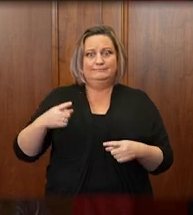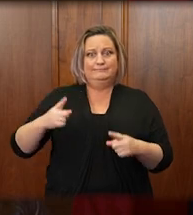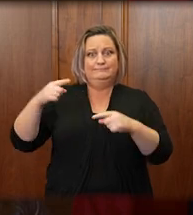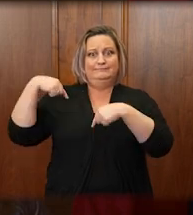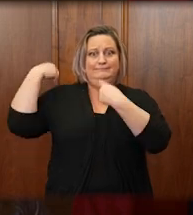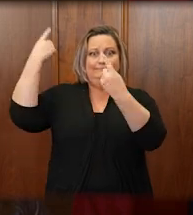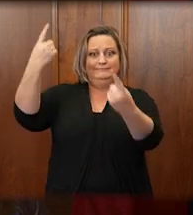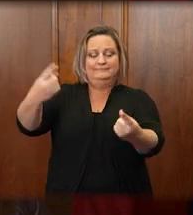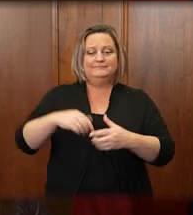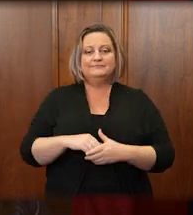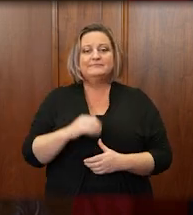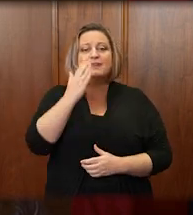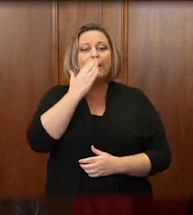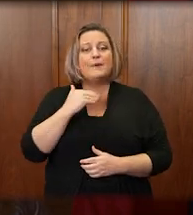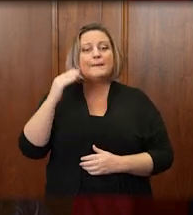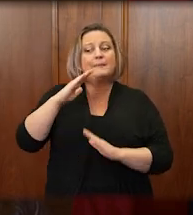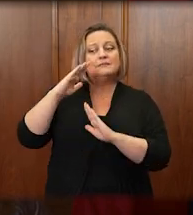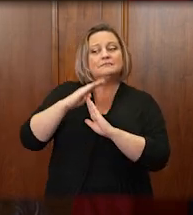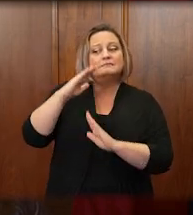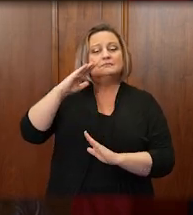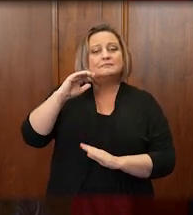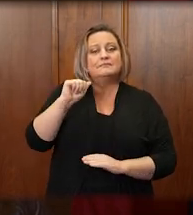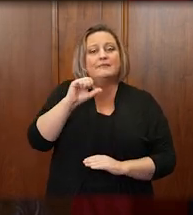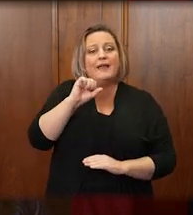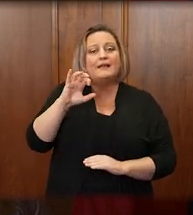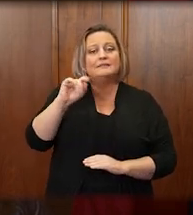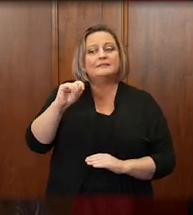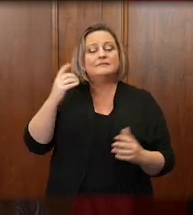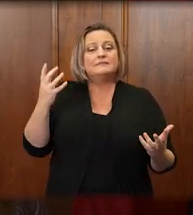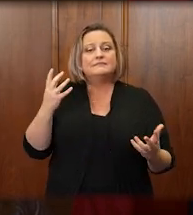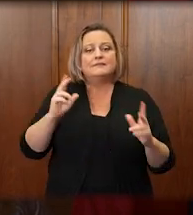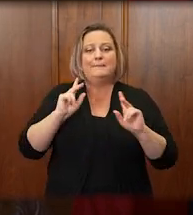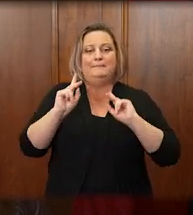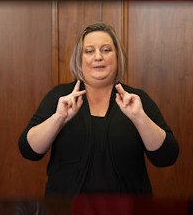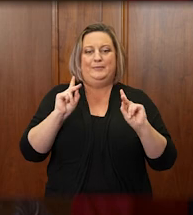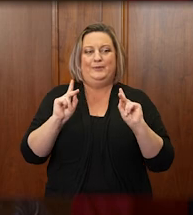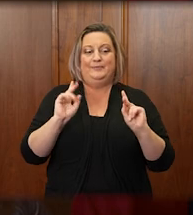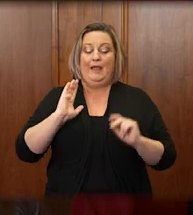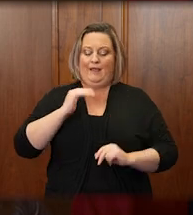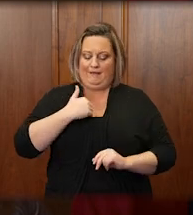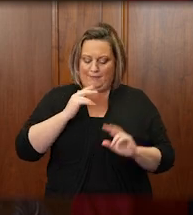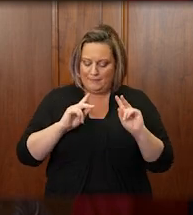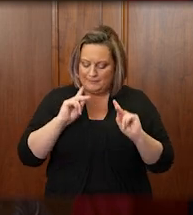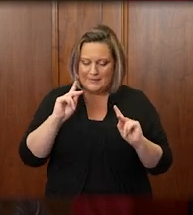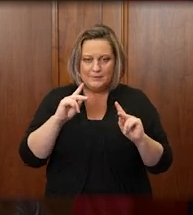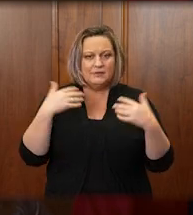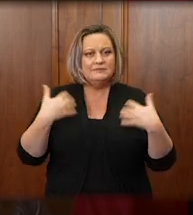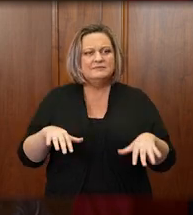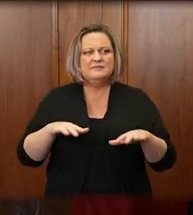is our people, who are just the best, and they have risen to and met the challenges.